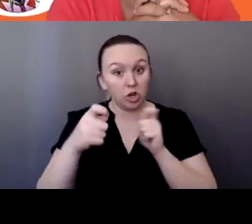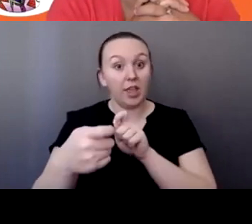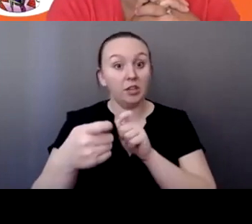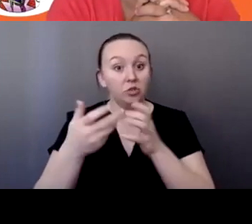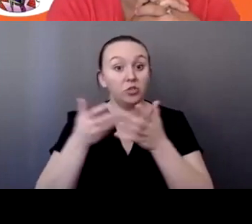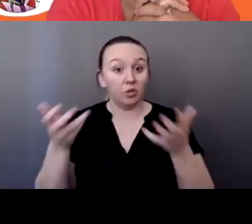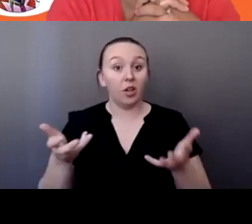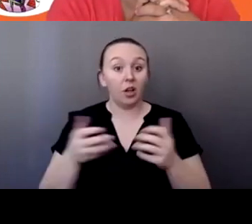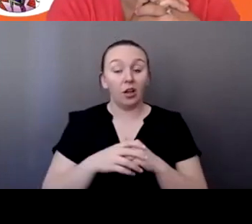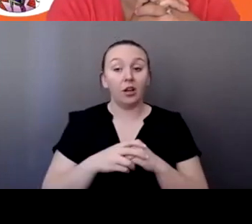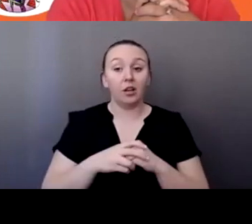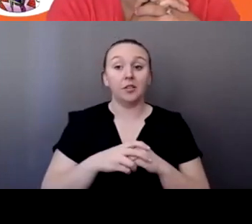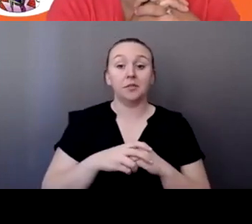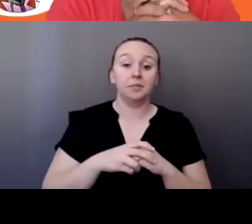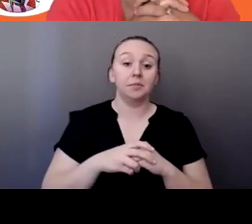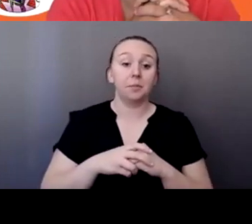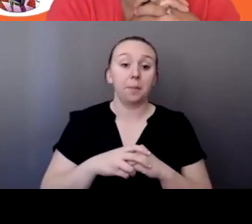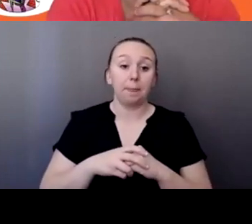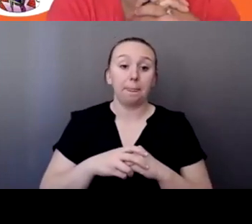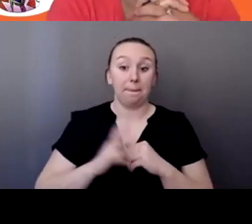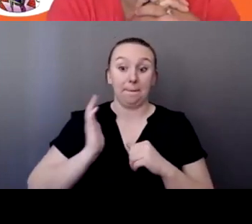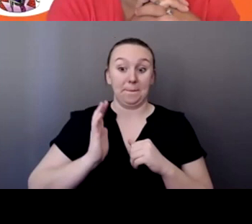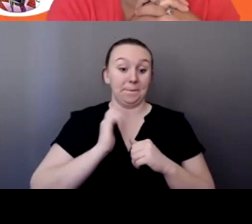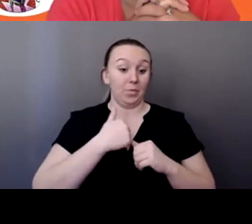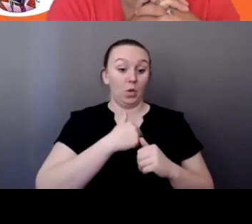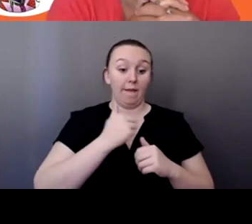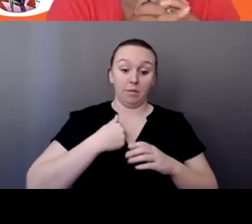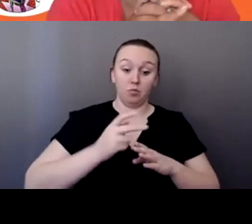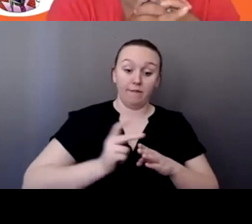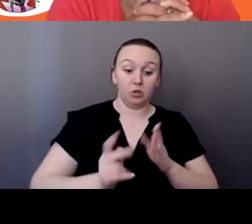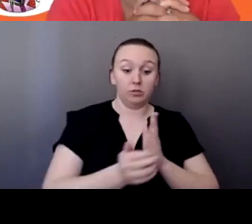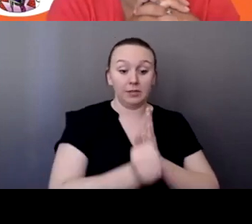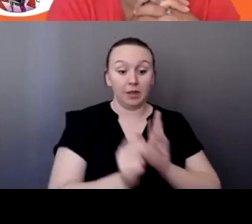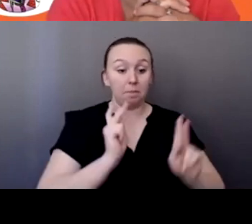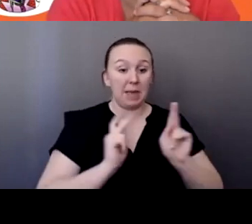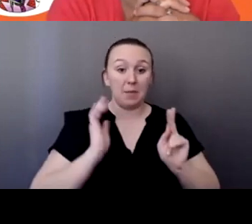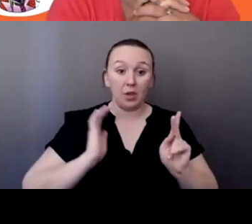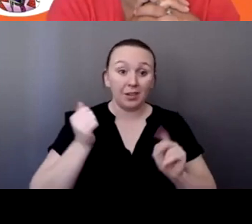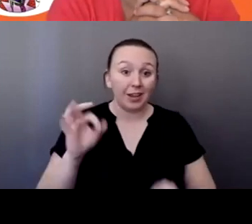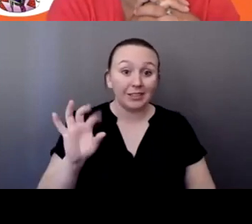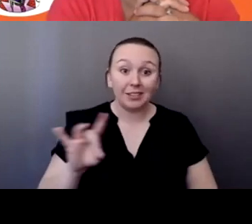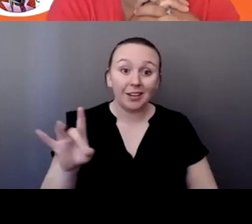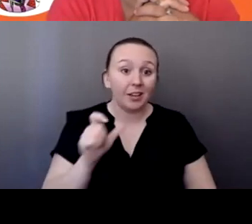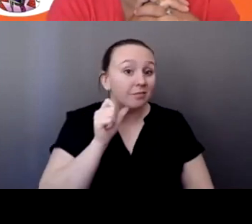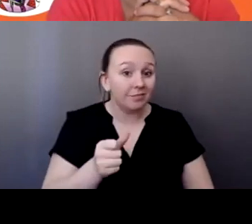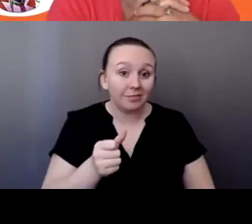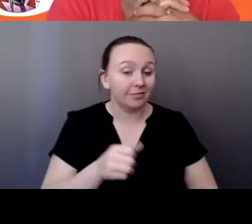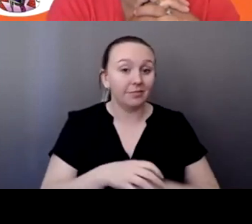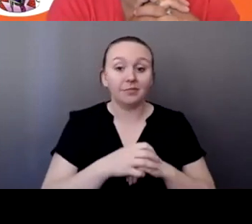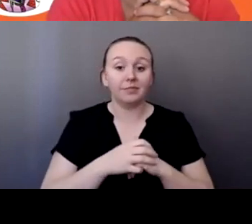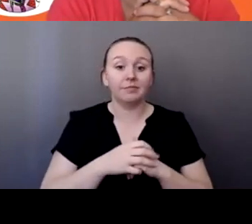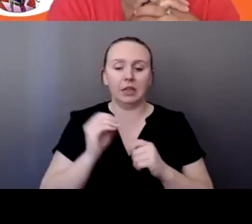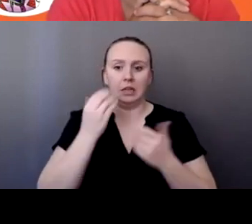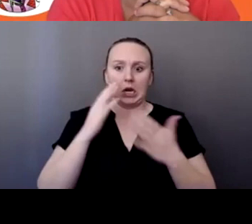we didn't have the skilled professionals, um, back then or the, um, and I don't